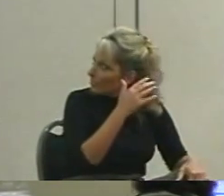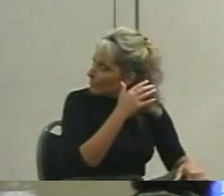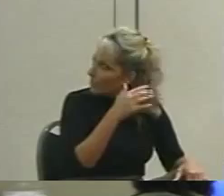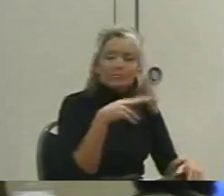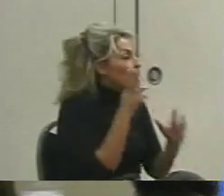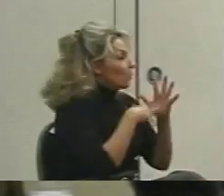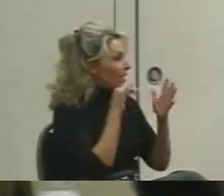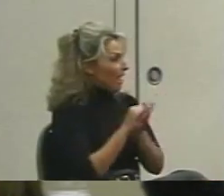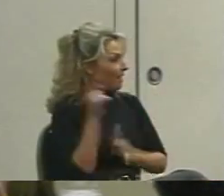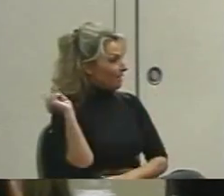What are some problems you're to